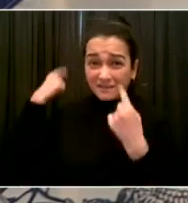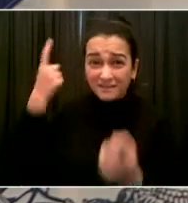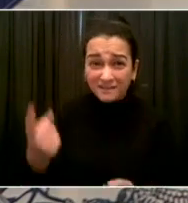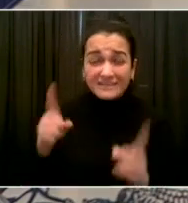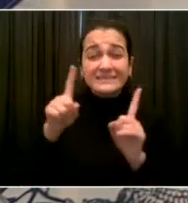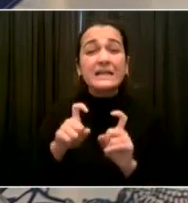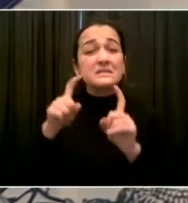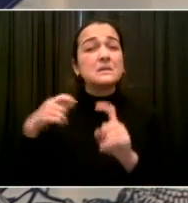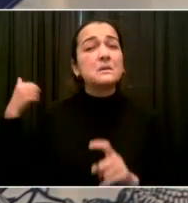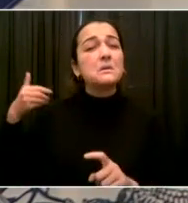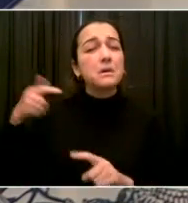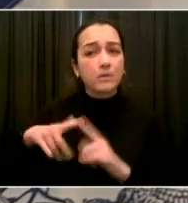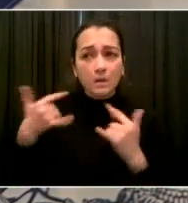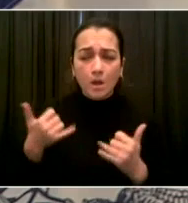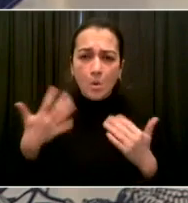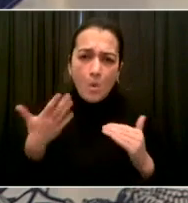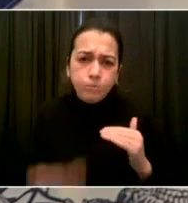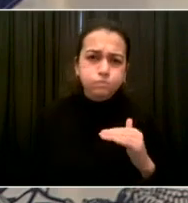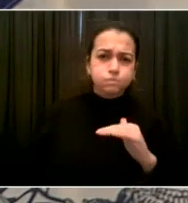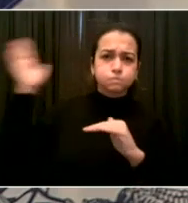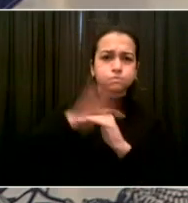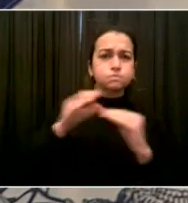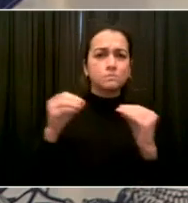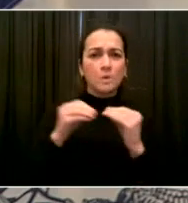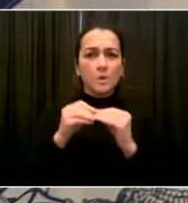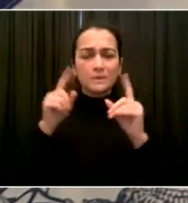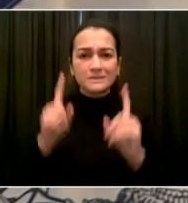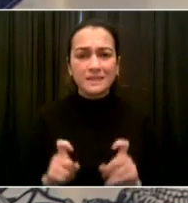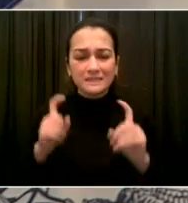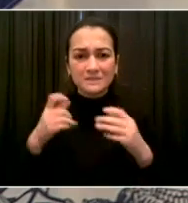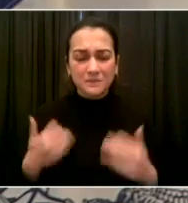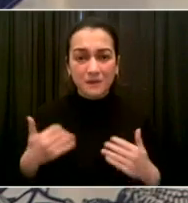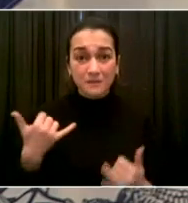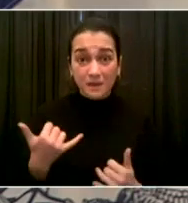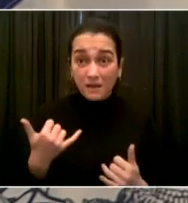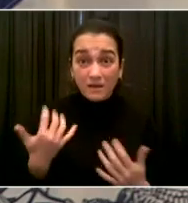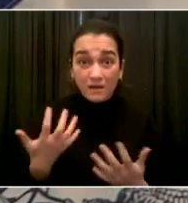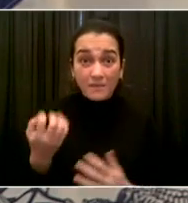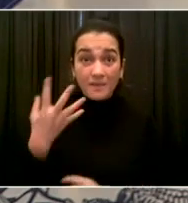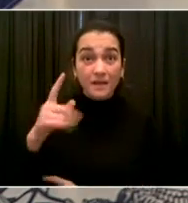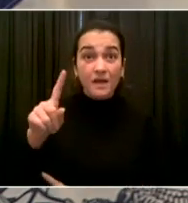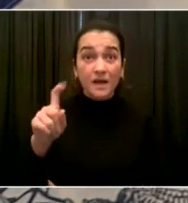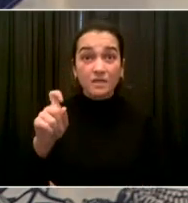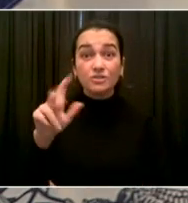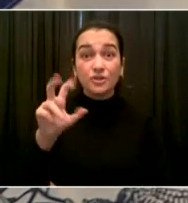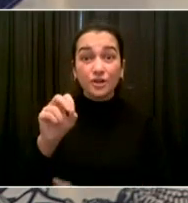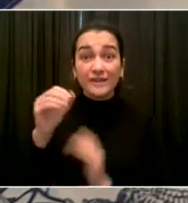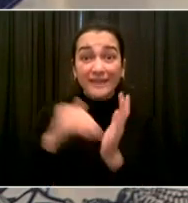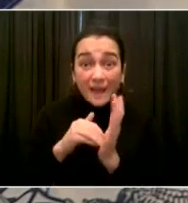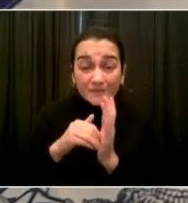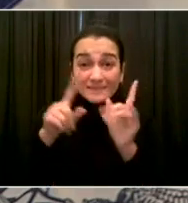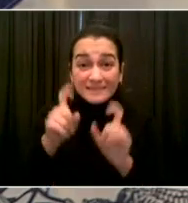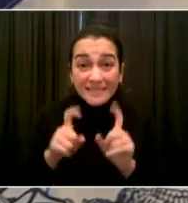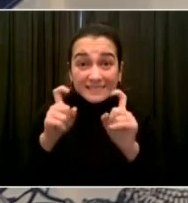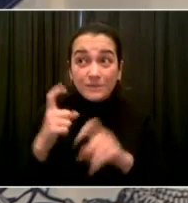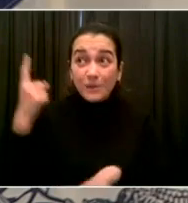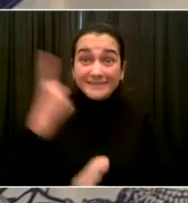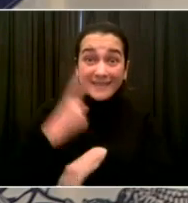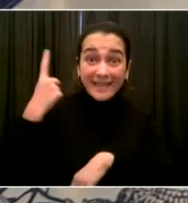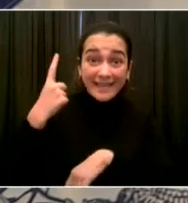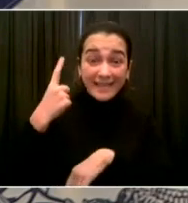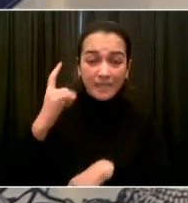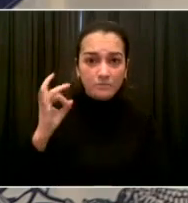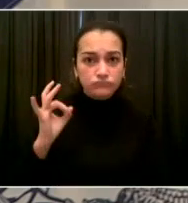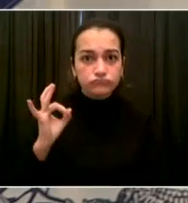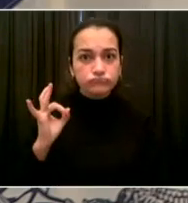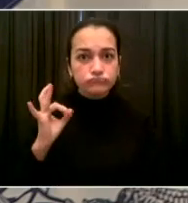just three weeks ago. That's how fast things are ramping up. This intense effort will keep